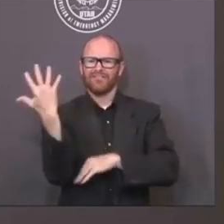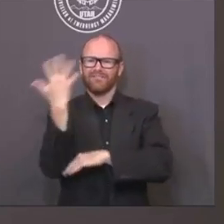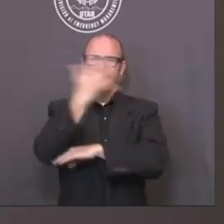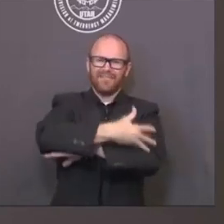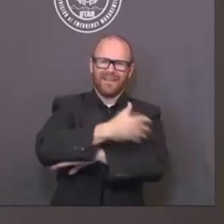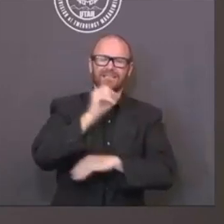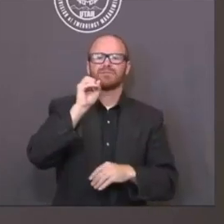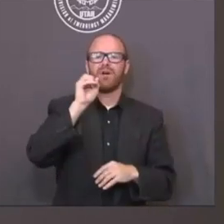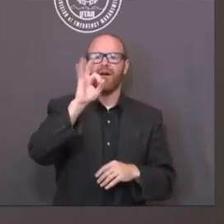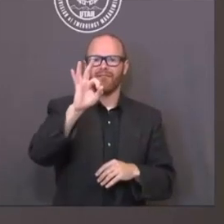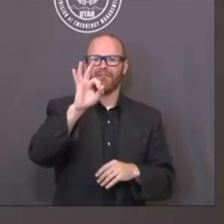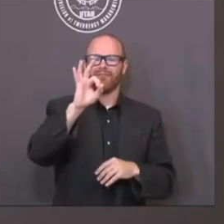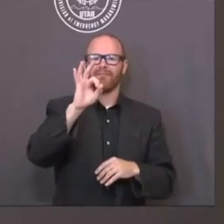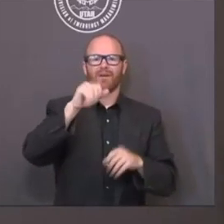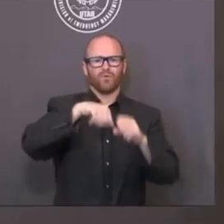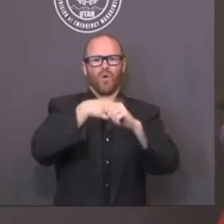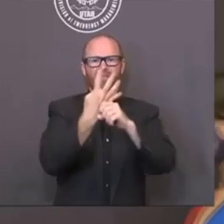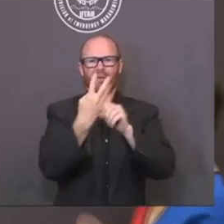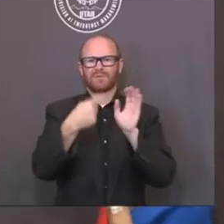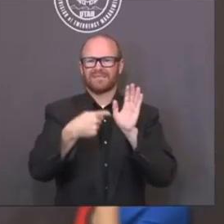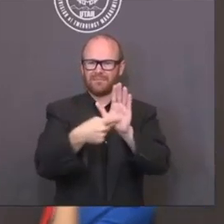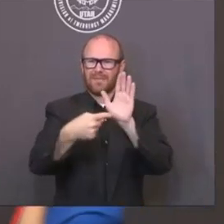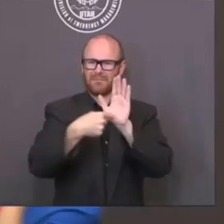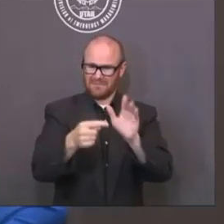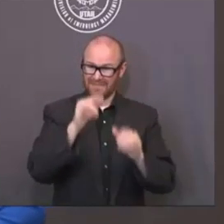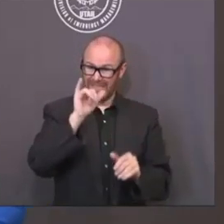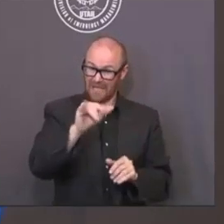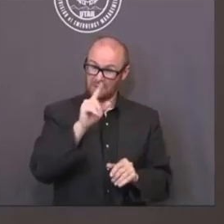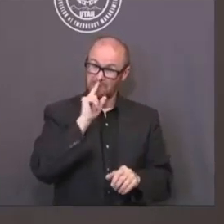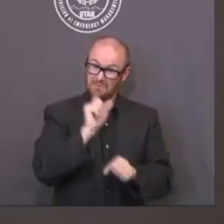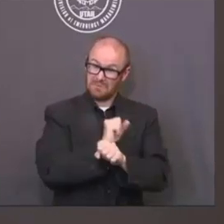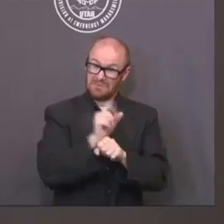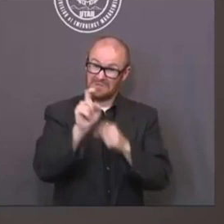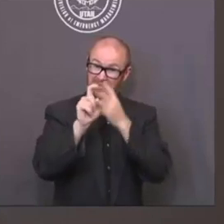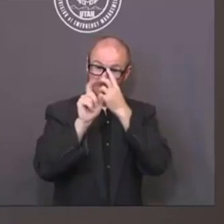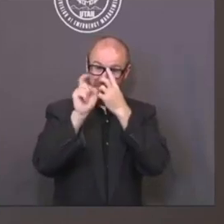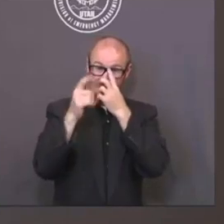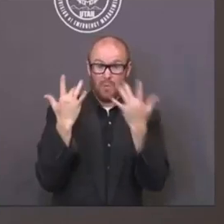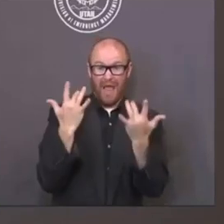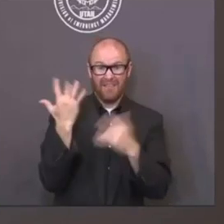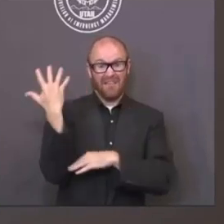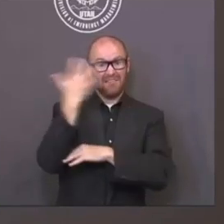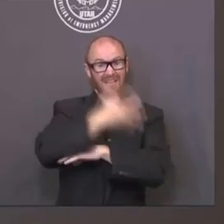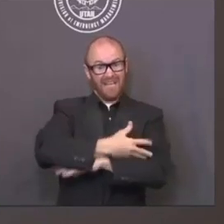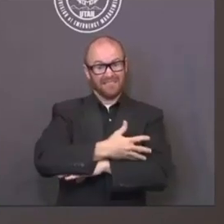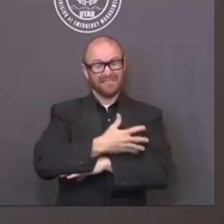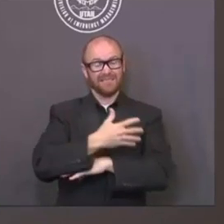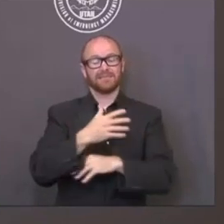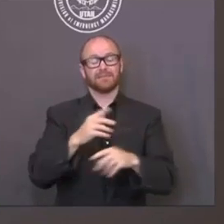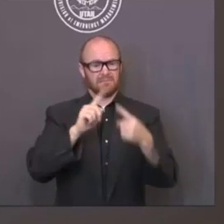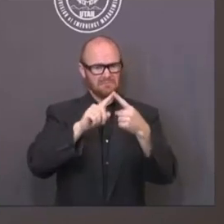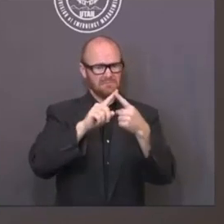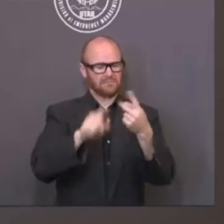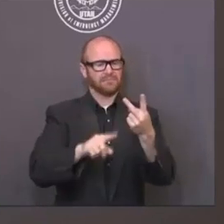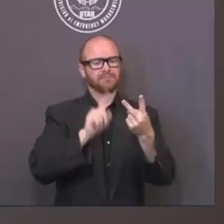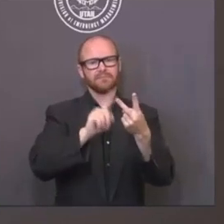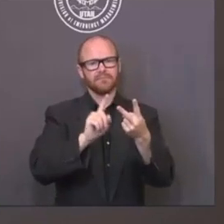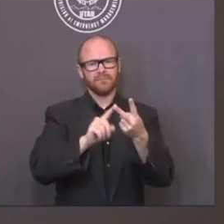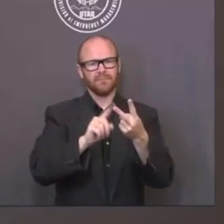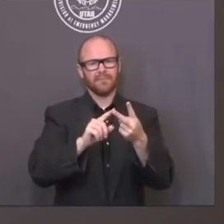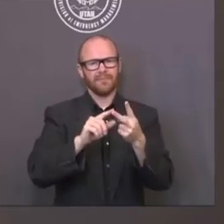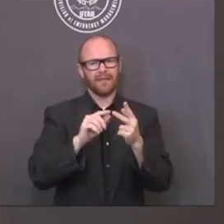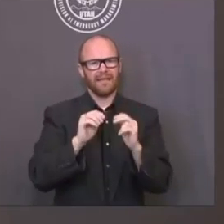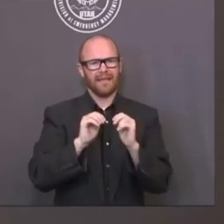to prevent false positives. And I'm wondering, you know, first, is that the norm now for testing? And two, how prevalent